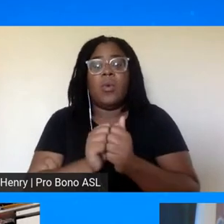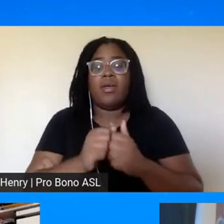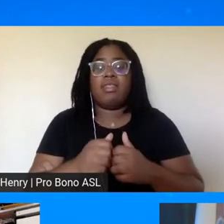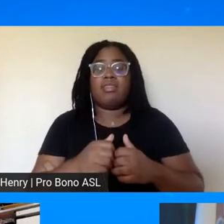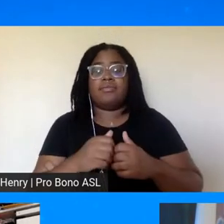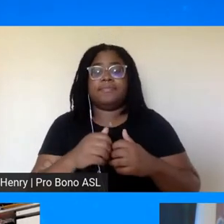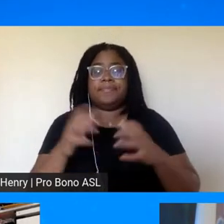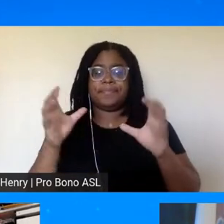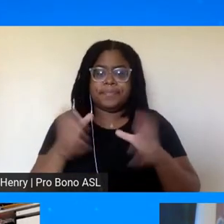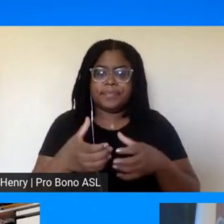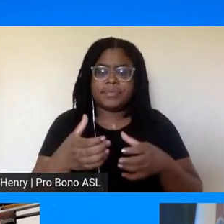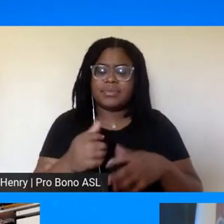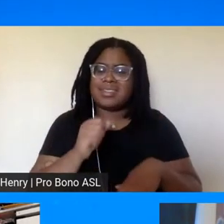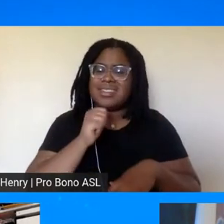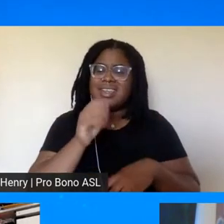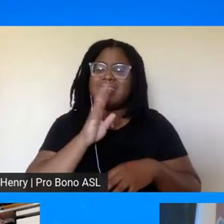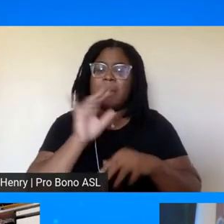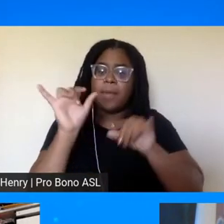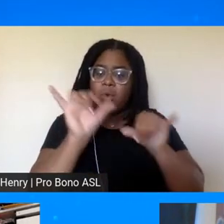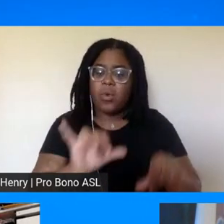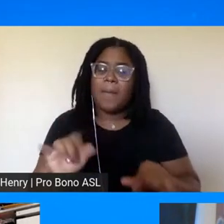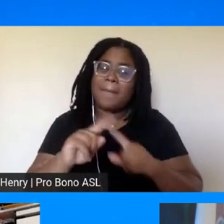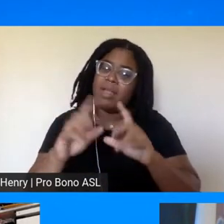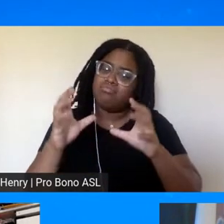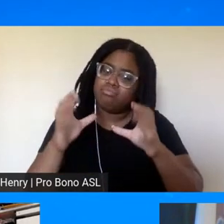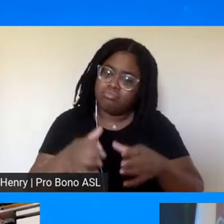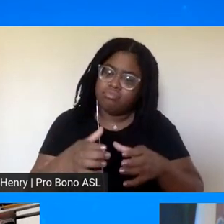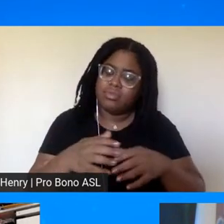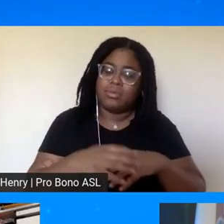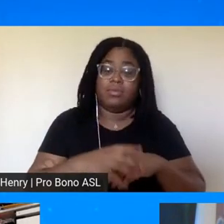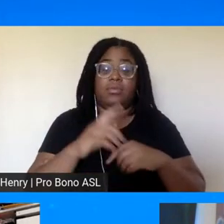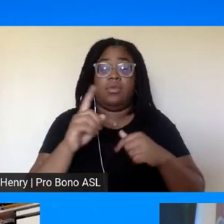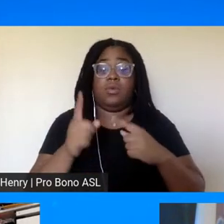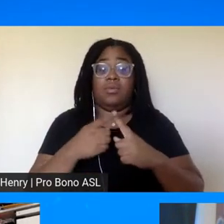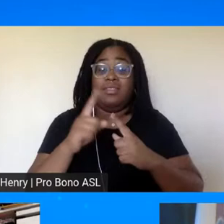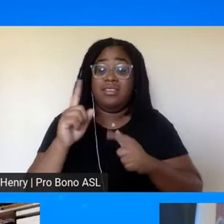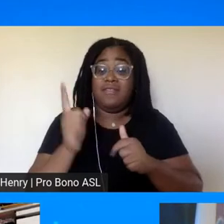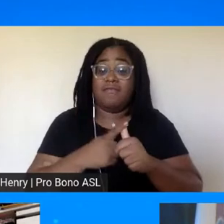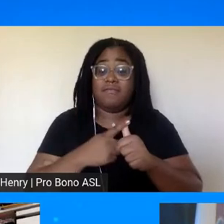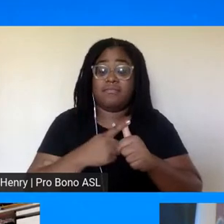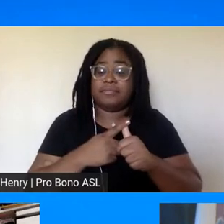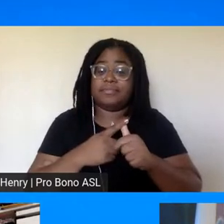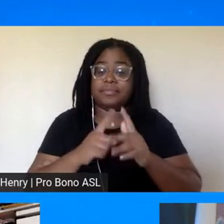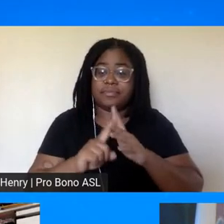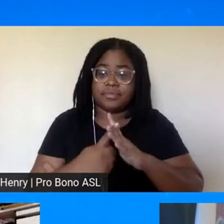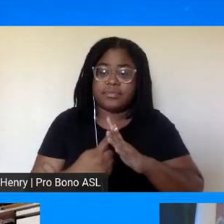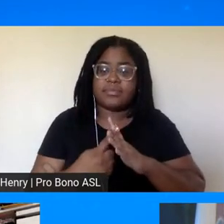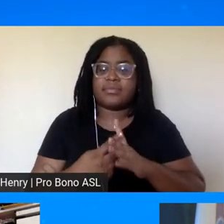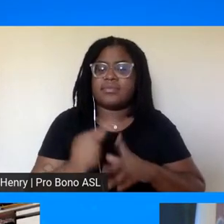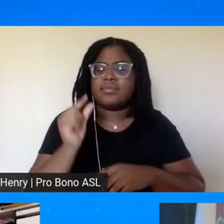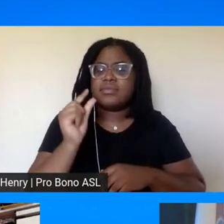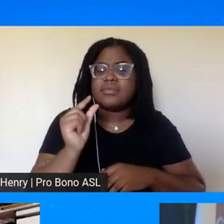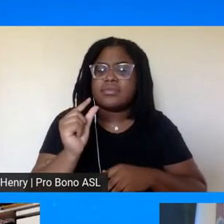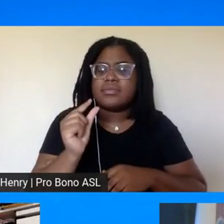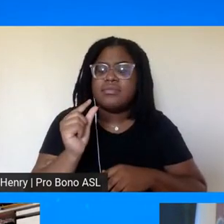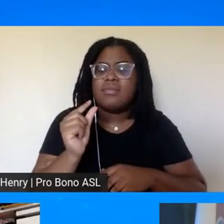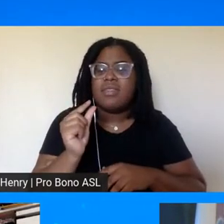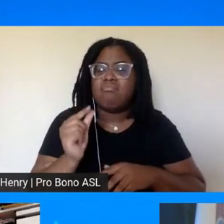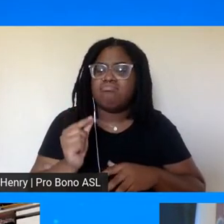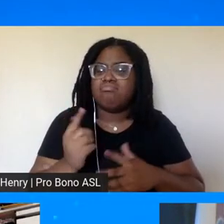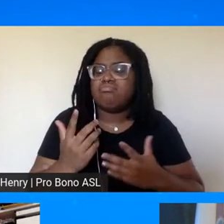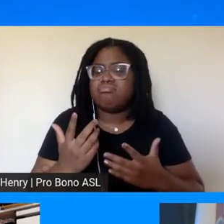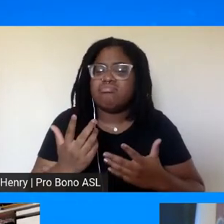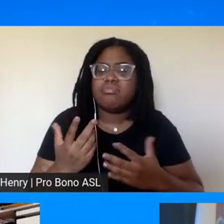um uh and when this first started out uh there was a little hesitancy initially